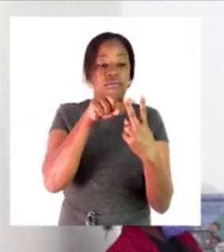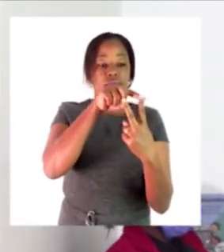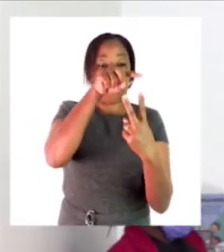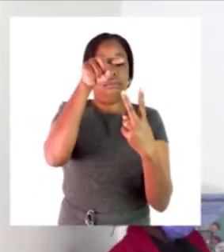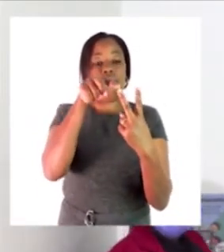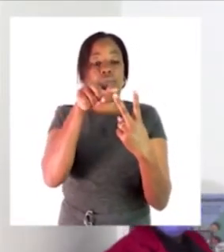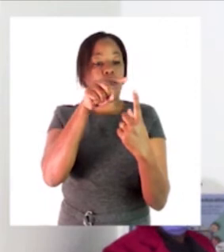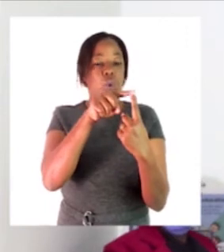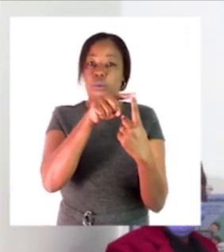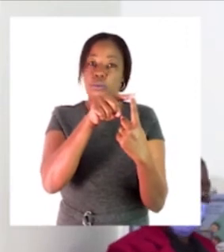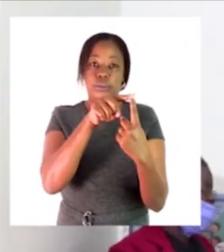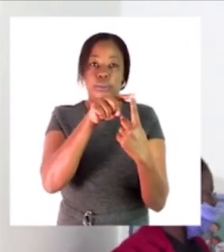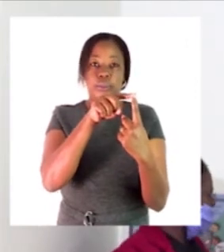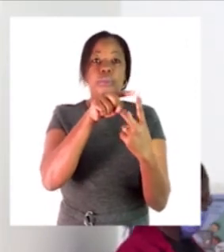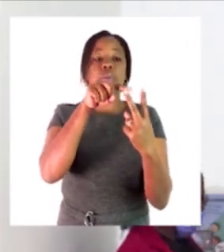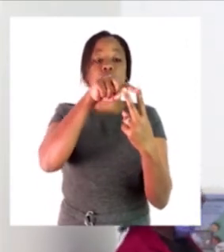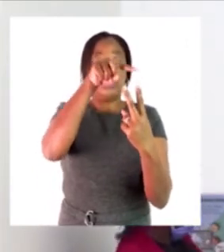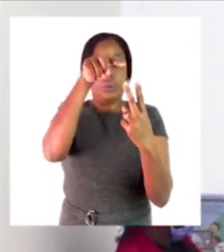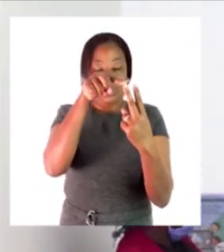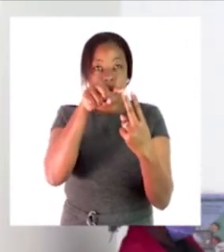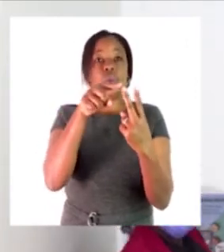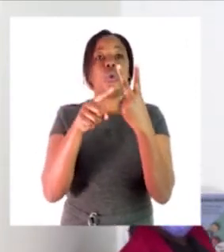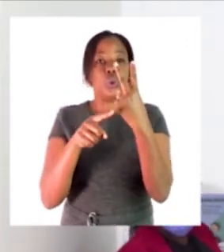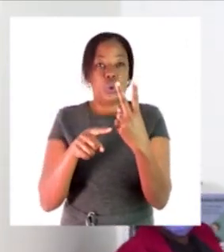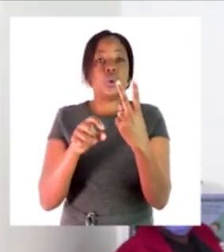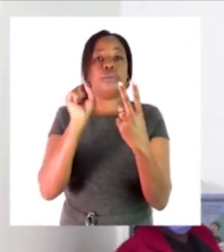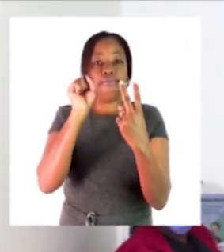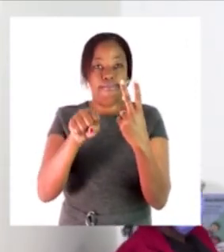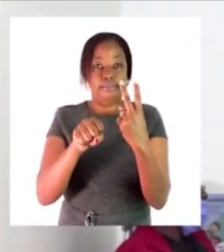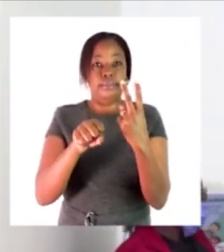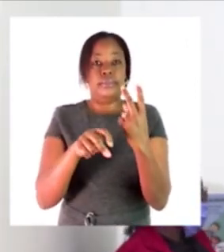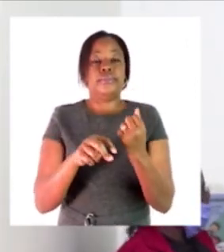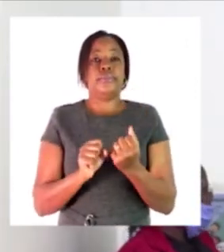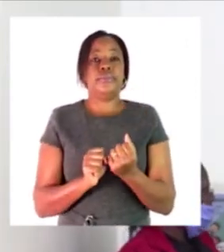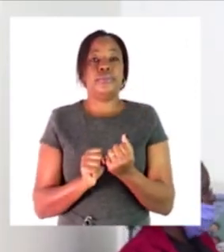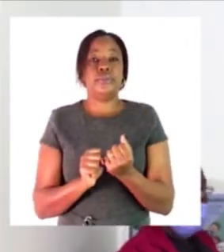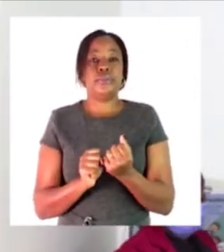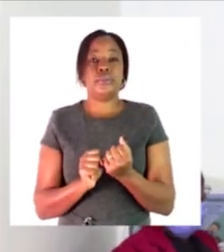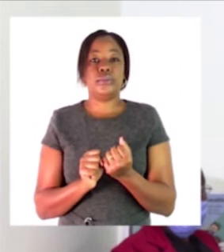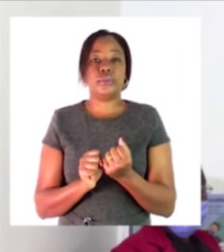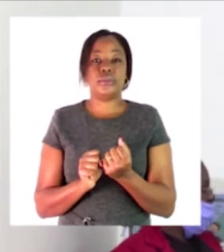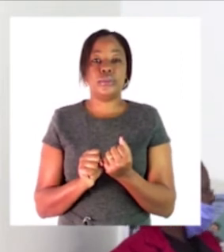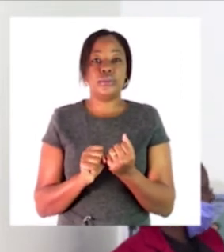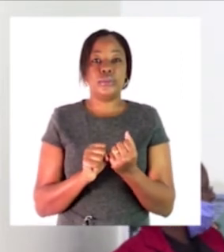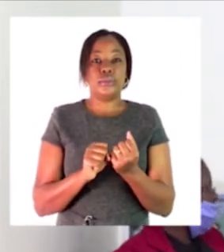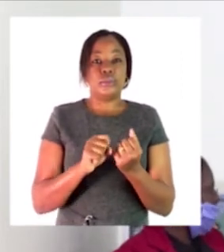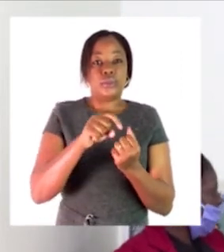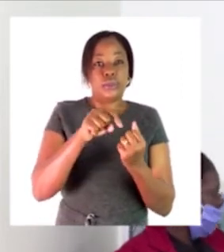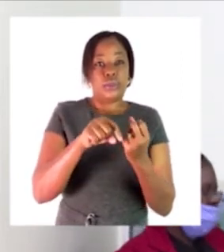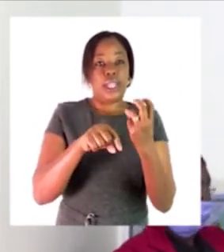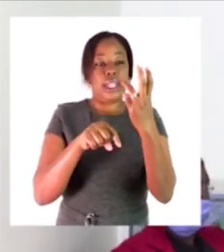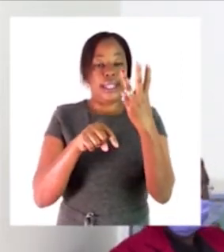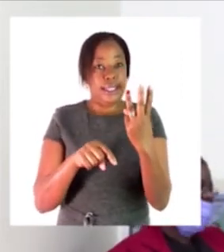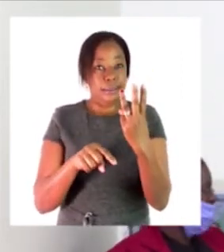if i'm counting in two on these numbers which are on the chalkboard i skip the first number so i'm counting two i skip